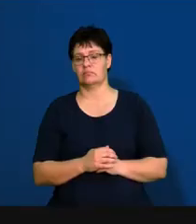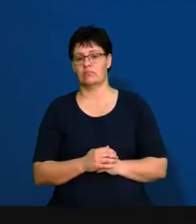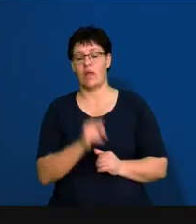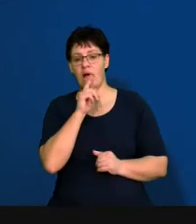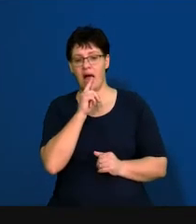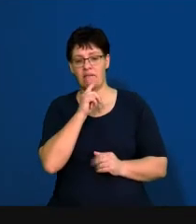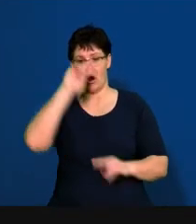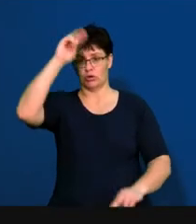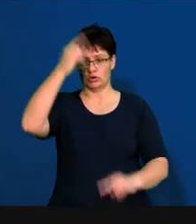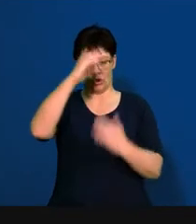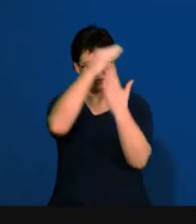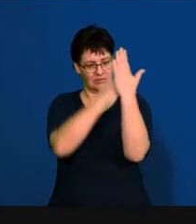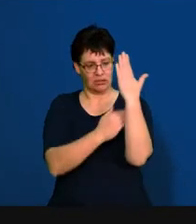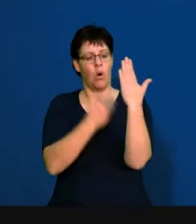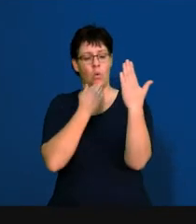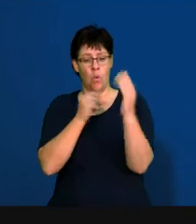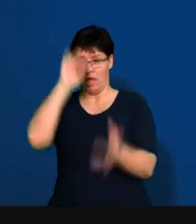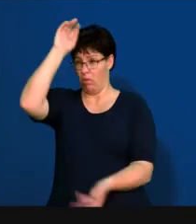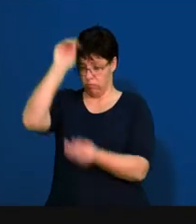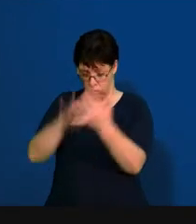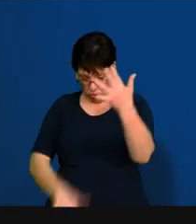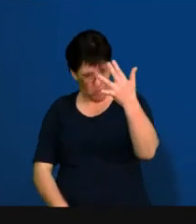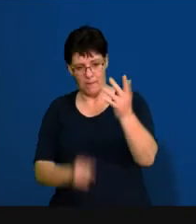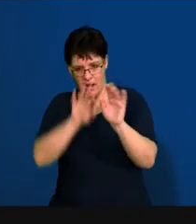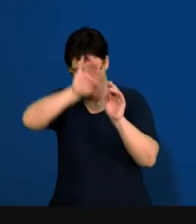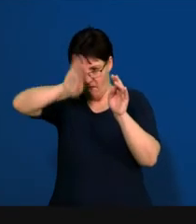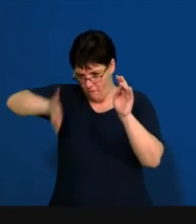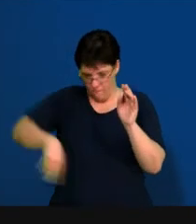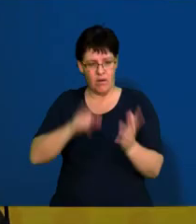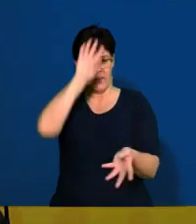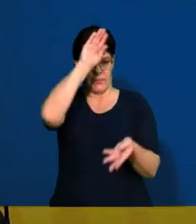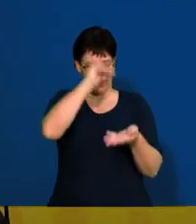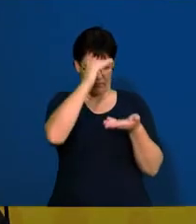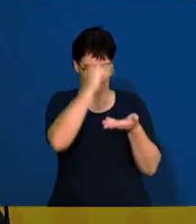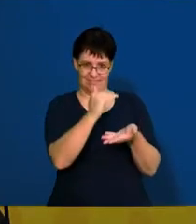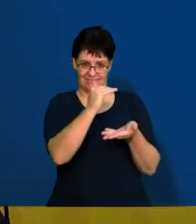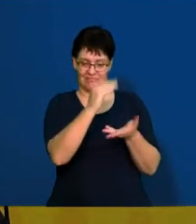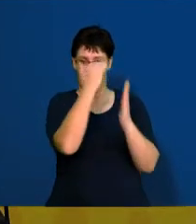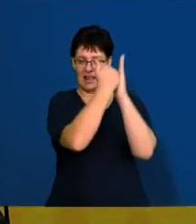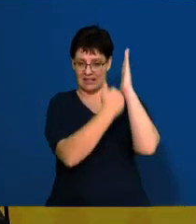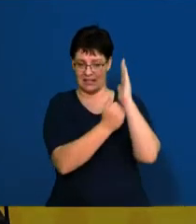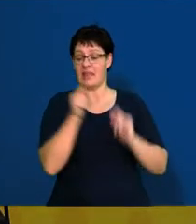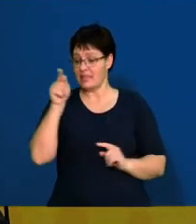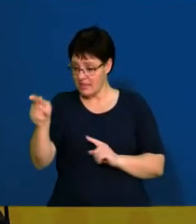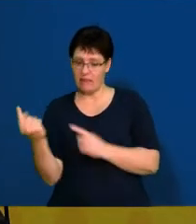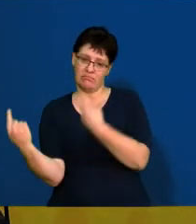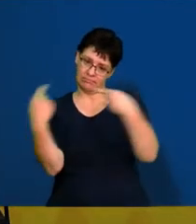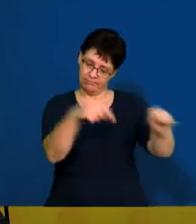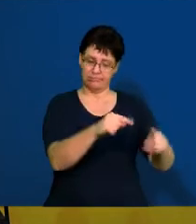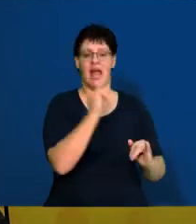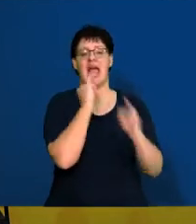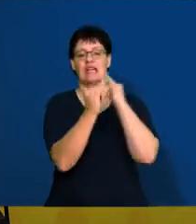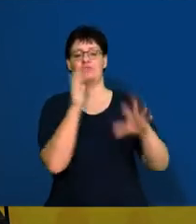They're going to compile a short list of potential candidates, right? The candidates will then be invited for